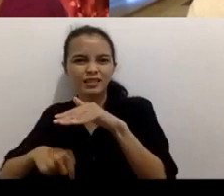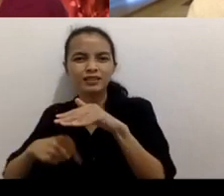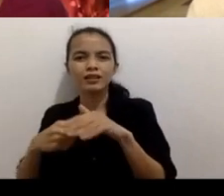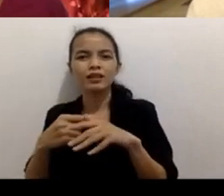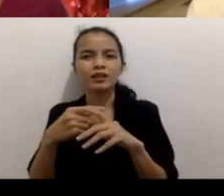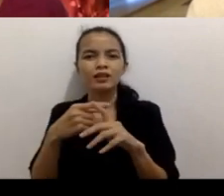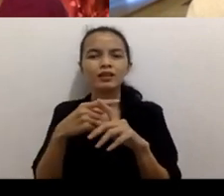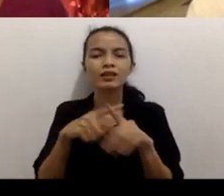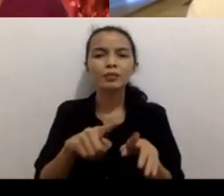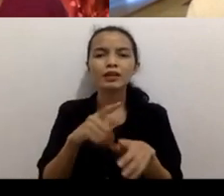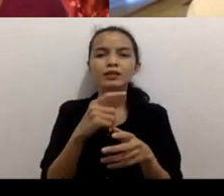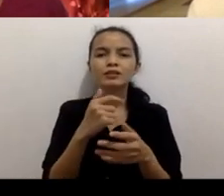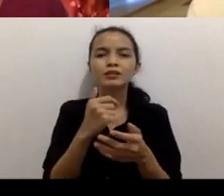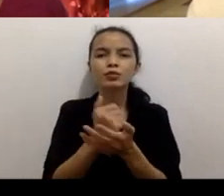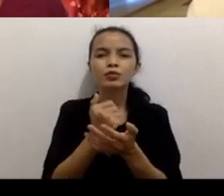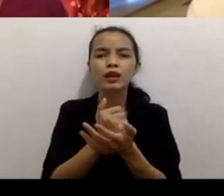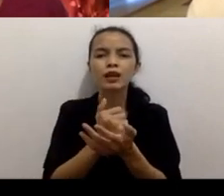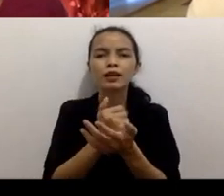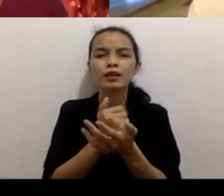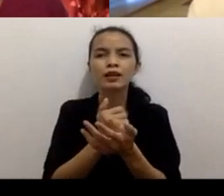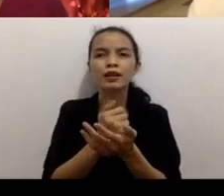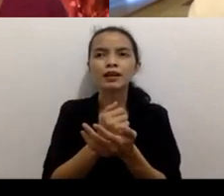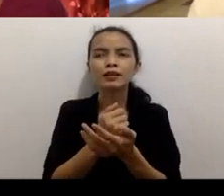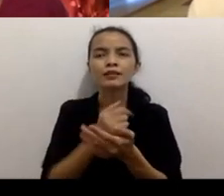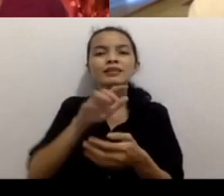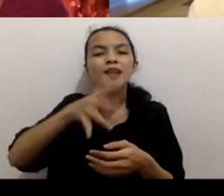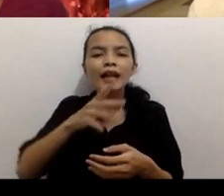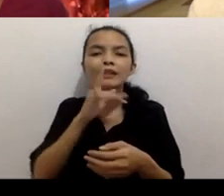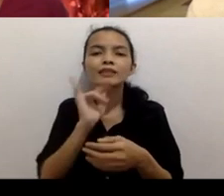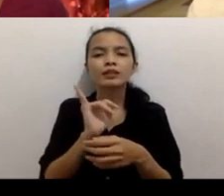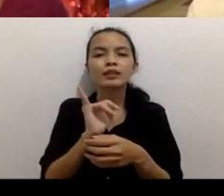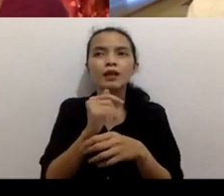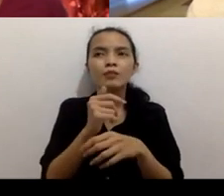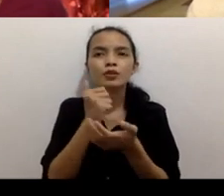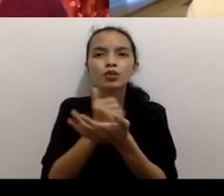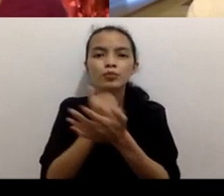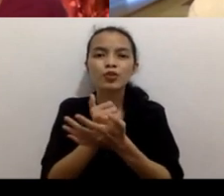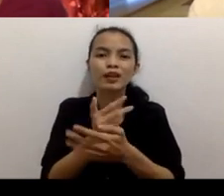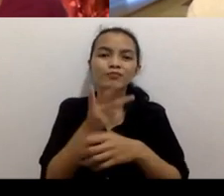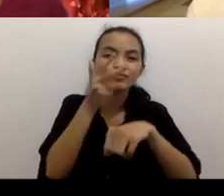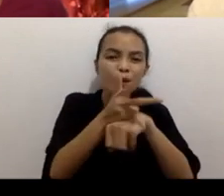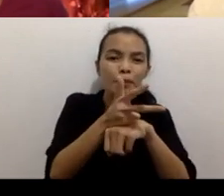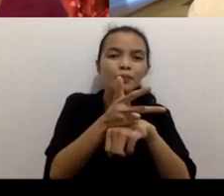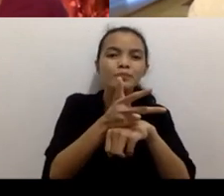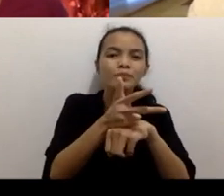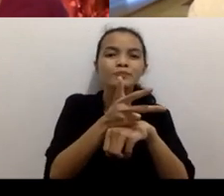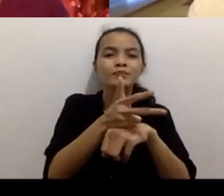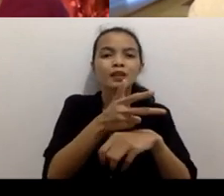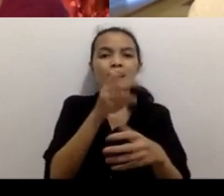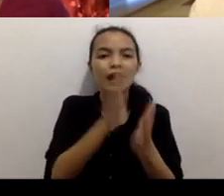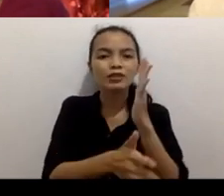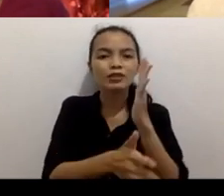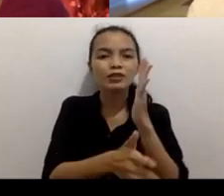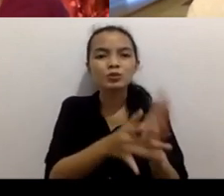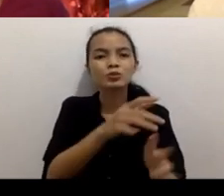little you know on the ground footage visual footage was being shown anywhere other than in China so let's you know